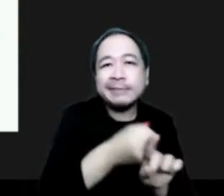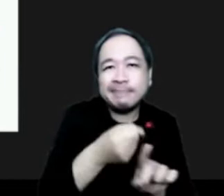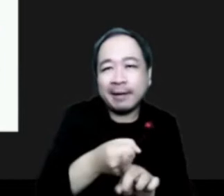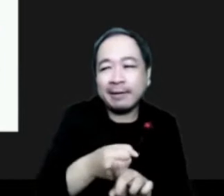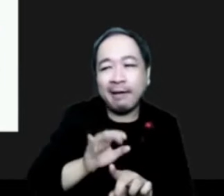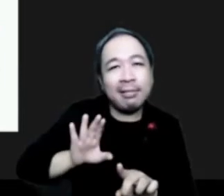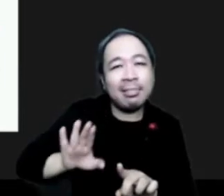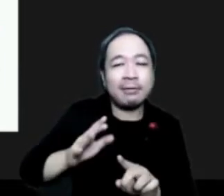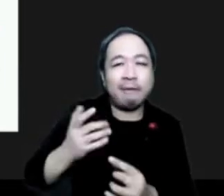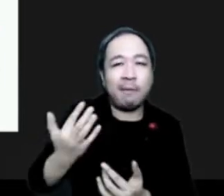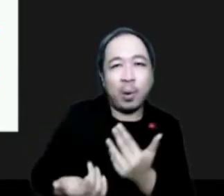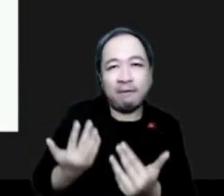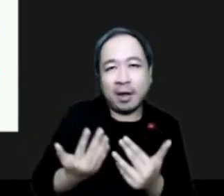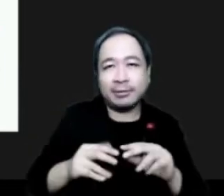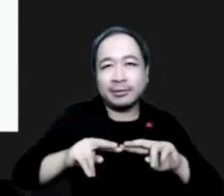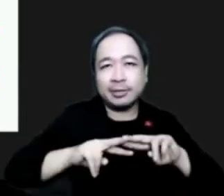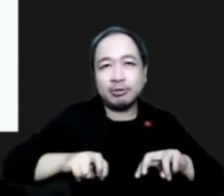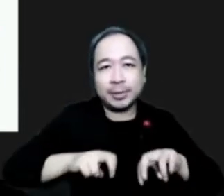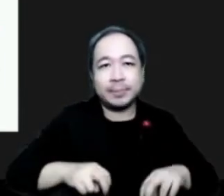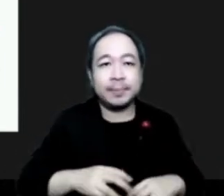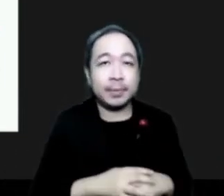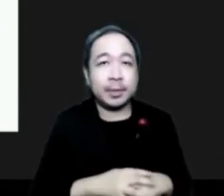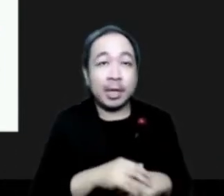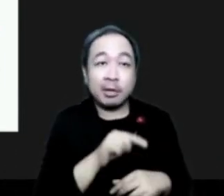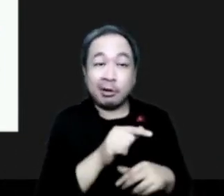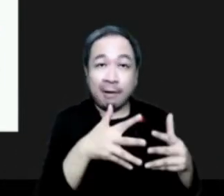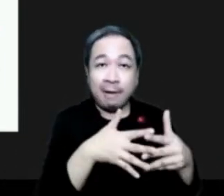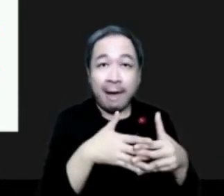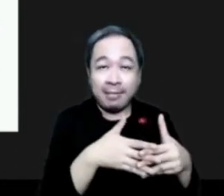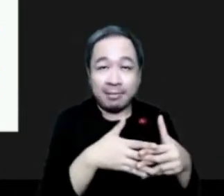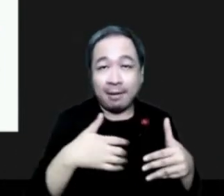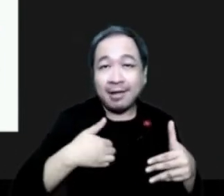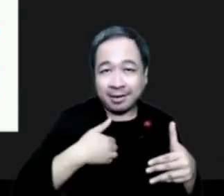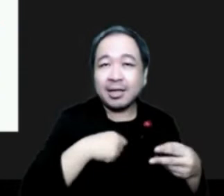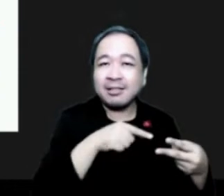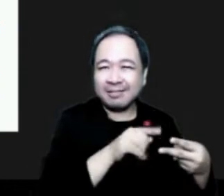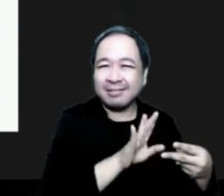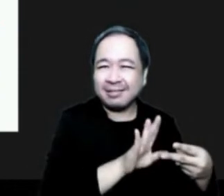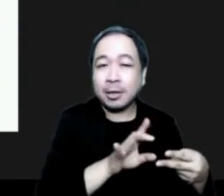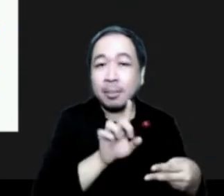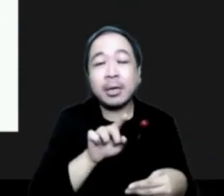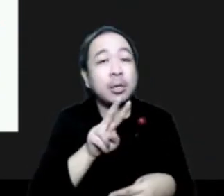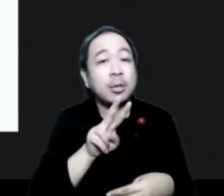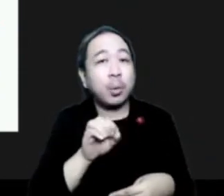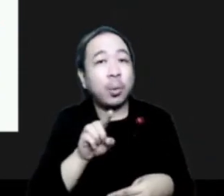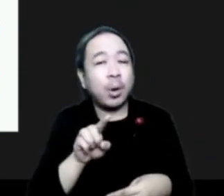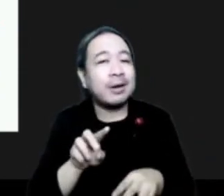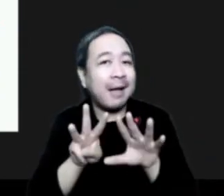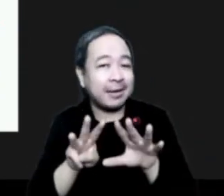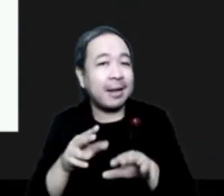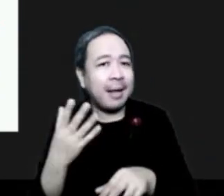So, we are not the only region in the world that are affected by wildfires. That's why, in 2018, WMO has published a report, number